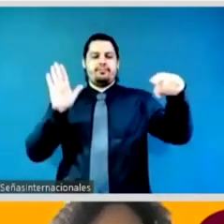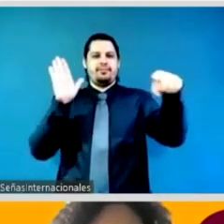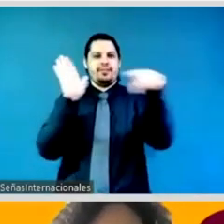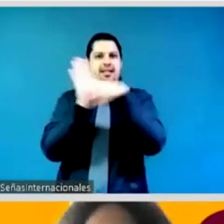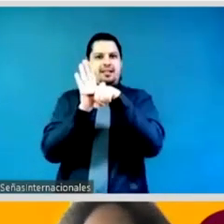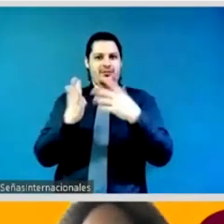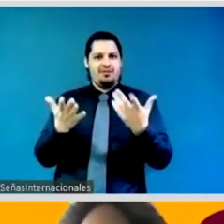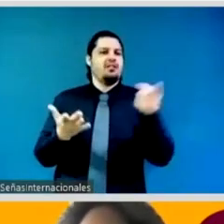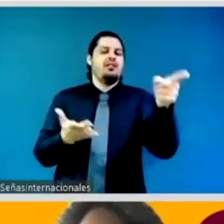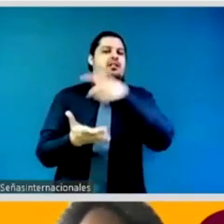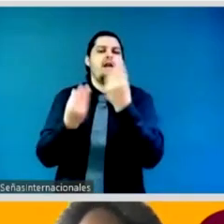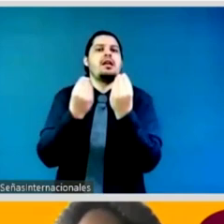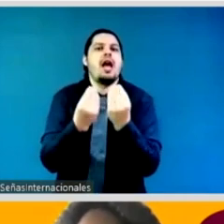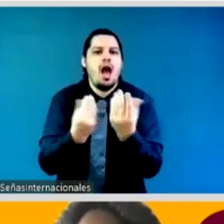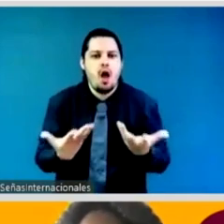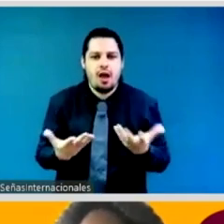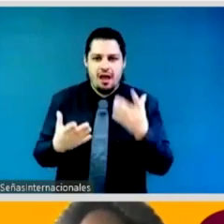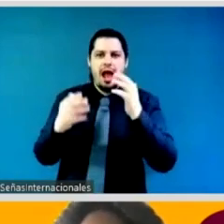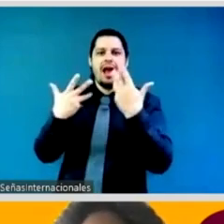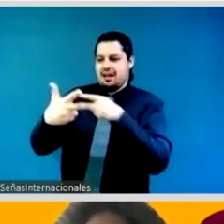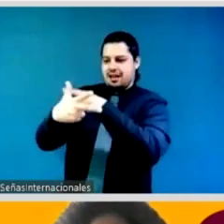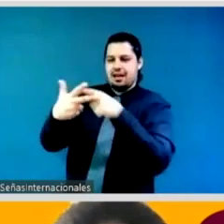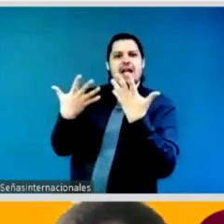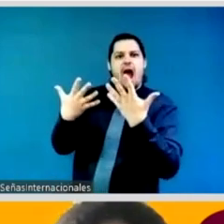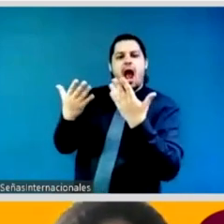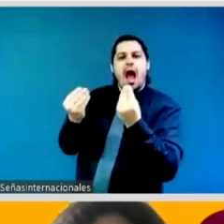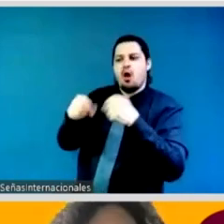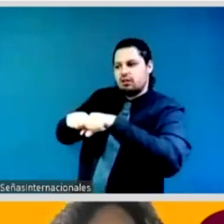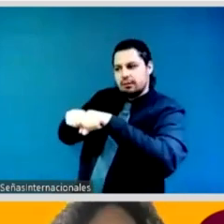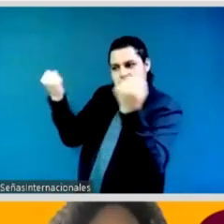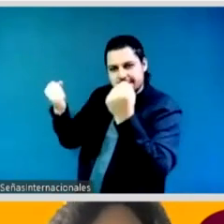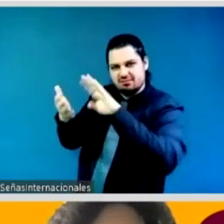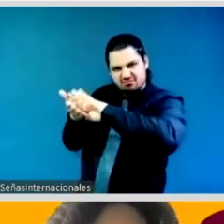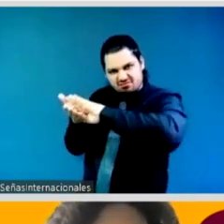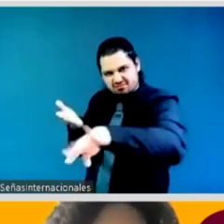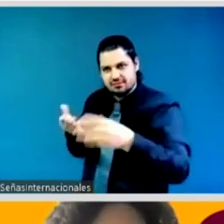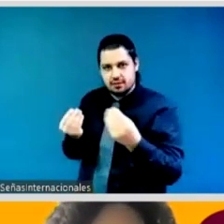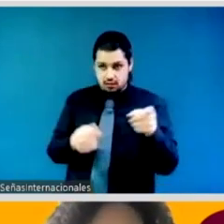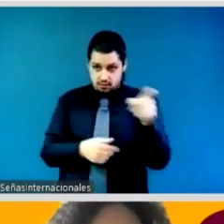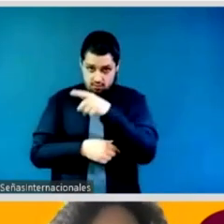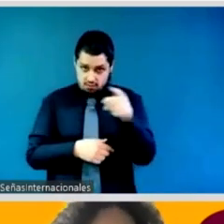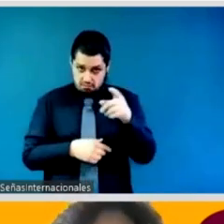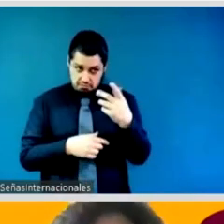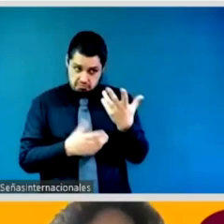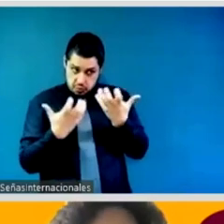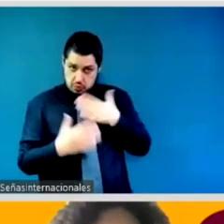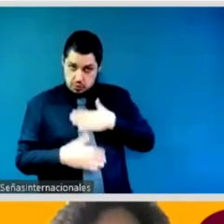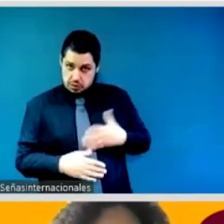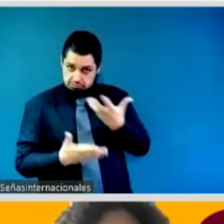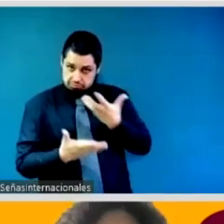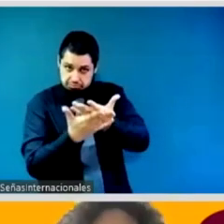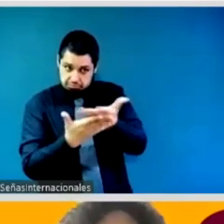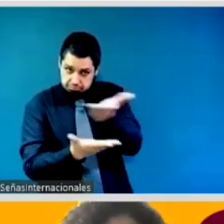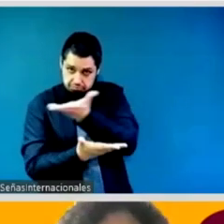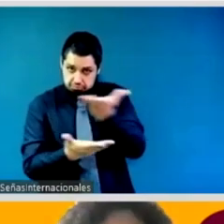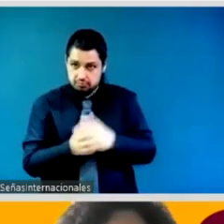understand how patriarchy from within ourselves as individuals our institutions and